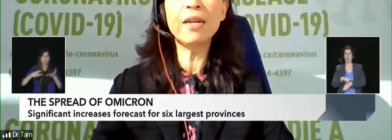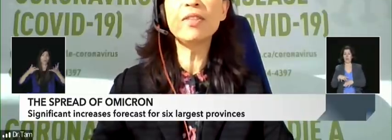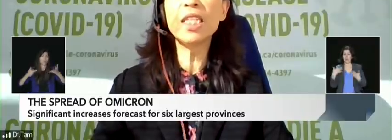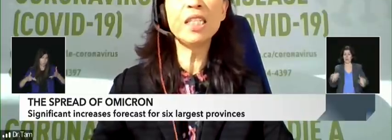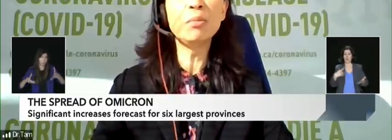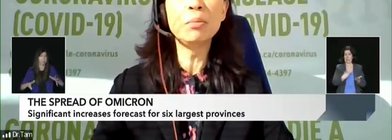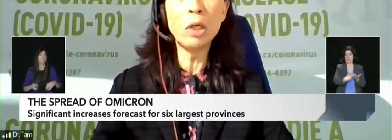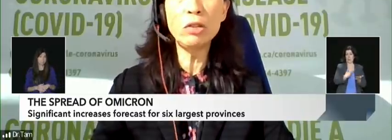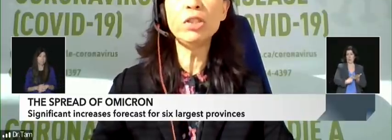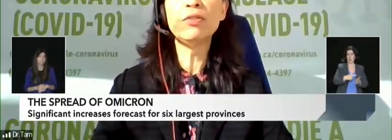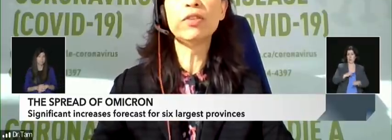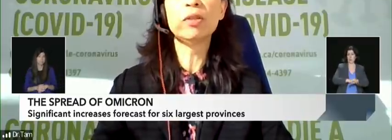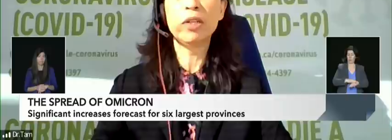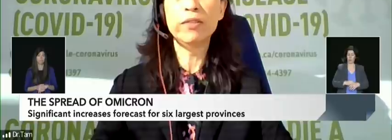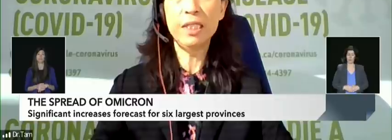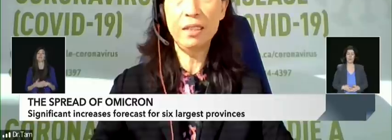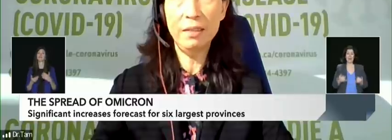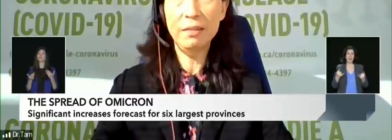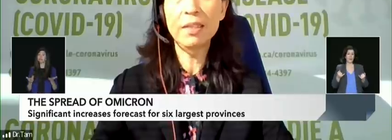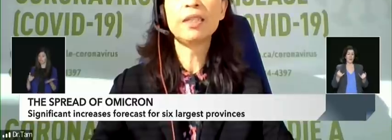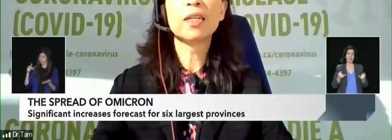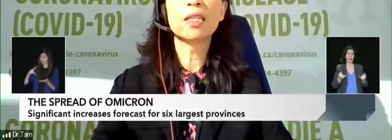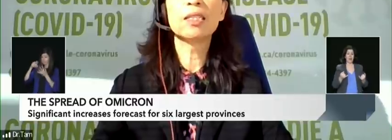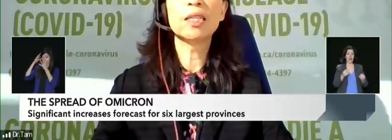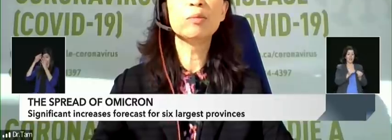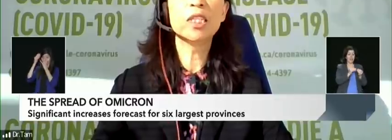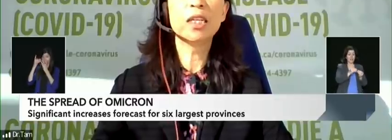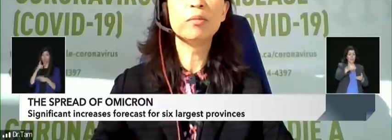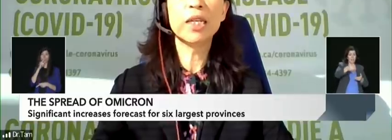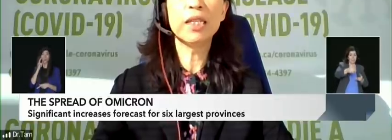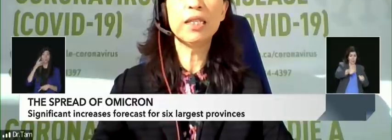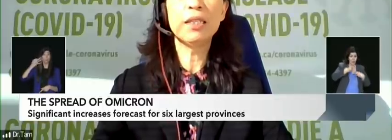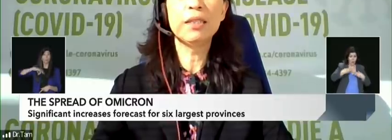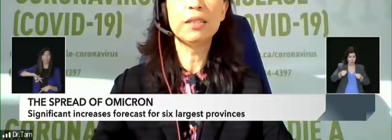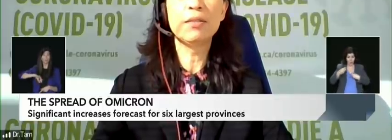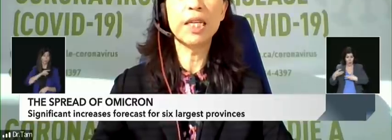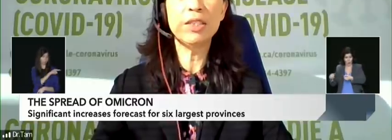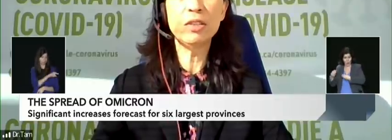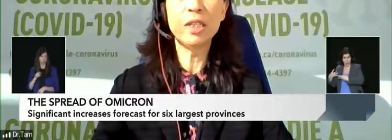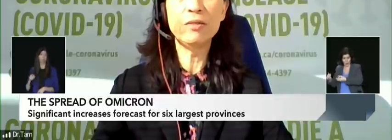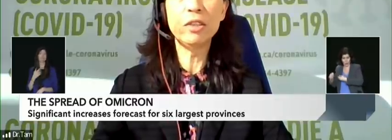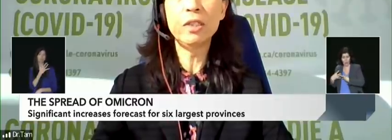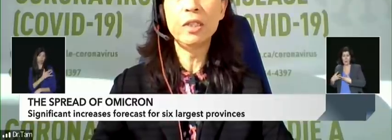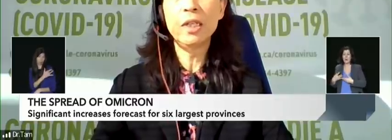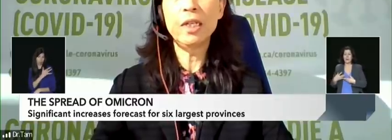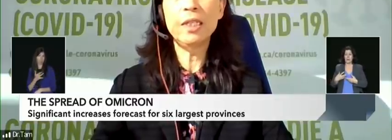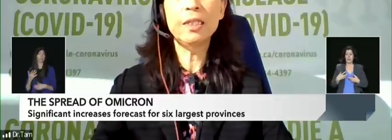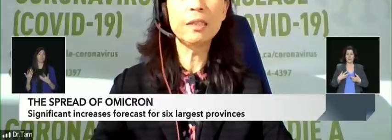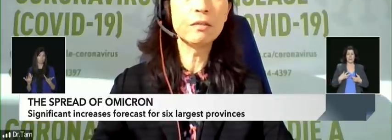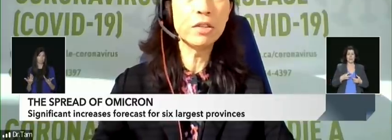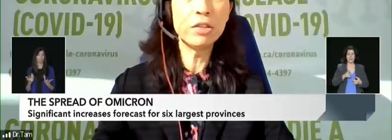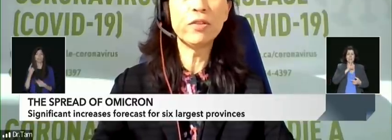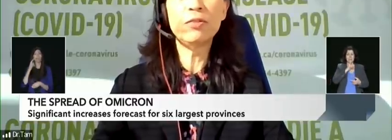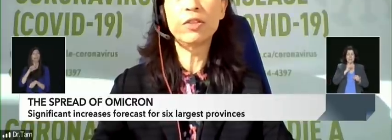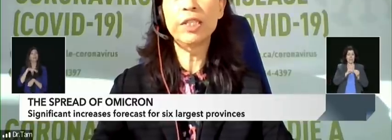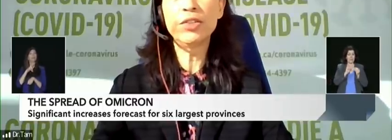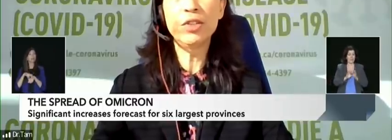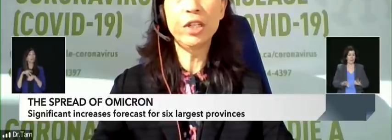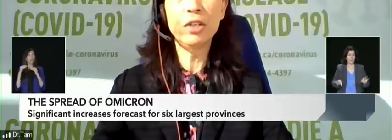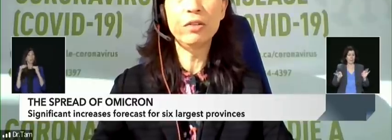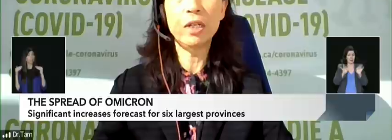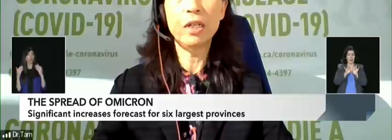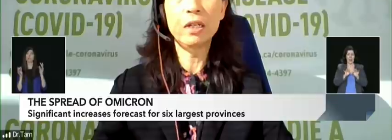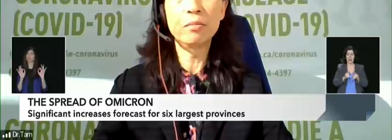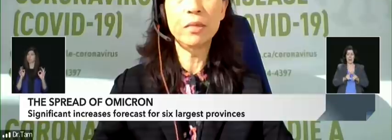it is definitely the most useful for the provinces. At the same time, at the sort of national level, it is still useful for